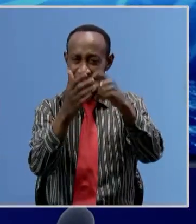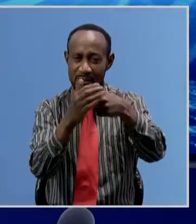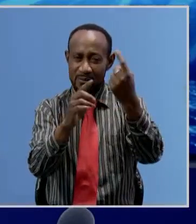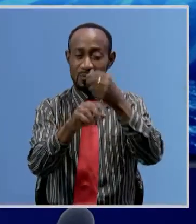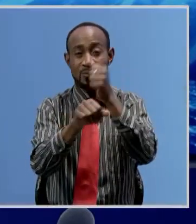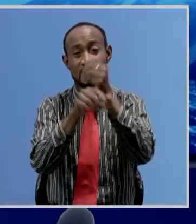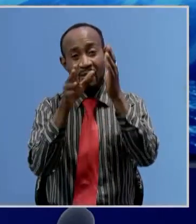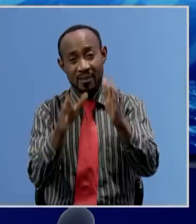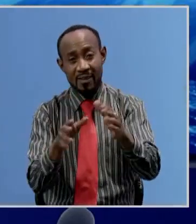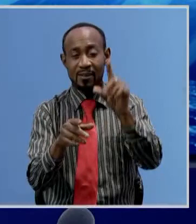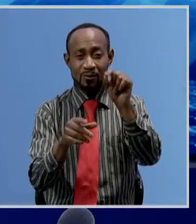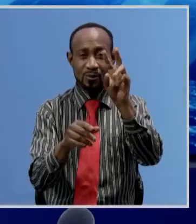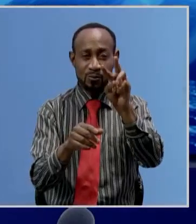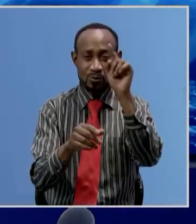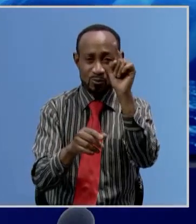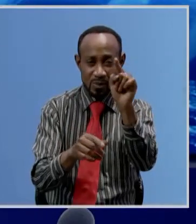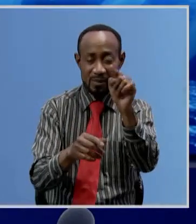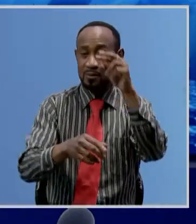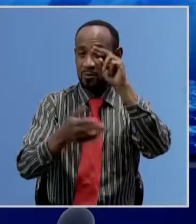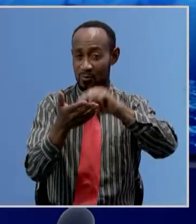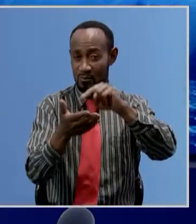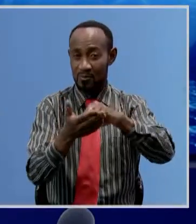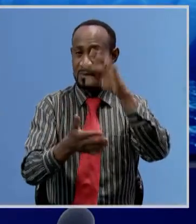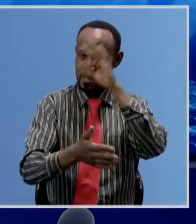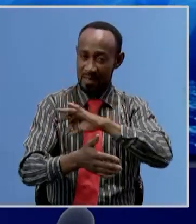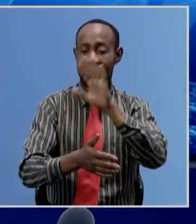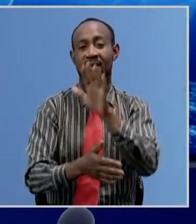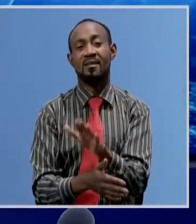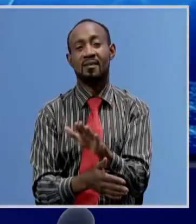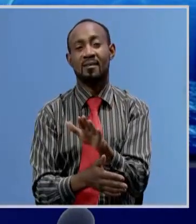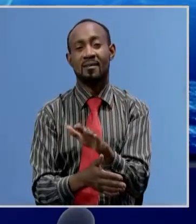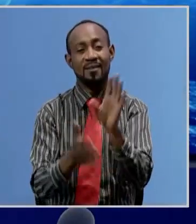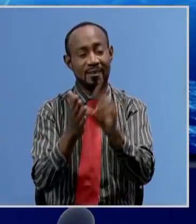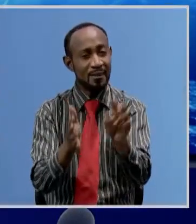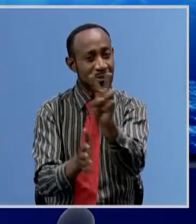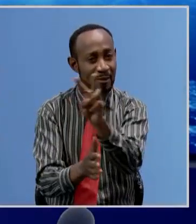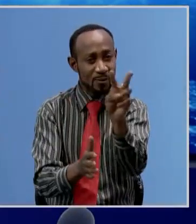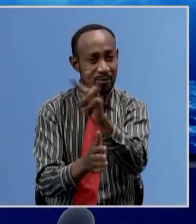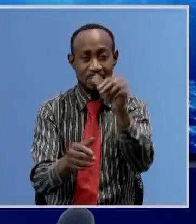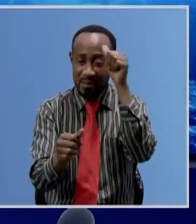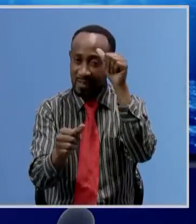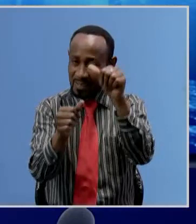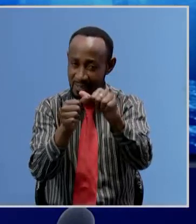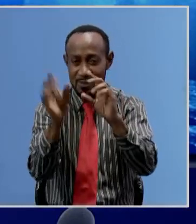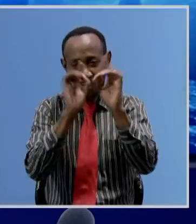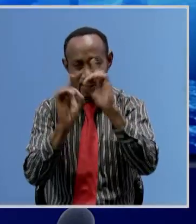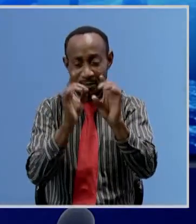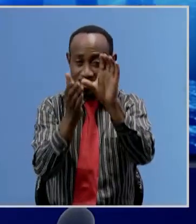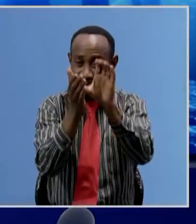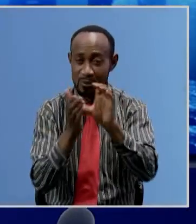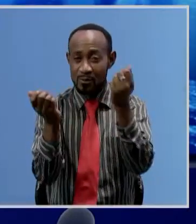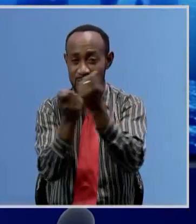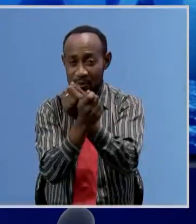the november 2021 salaries are processed she says the two parties have further agreed to continue discussing the debt swap